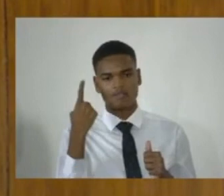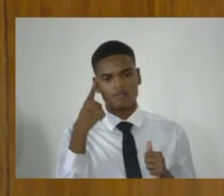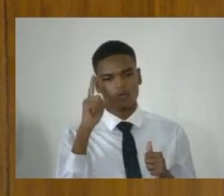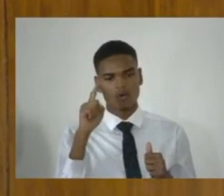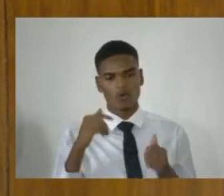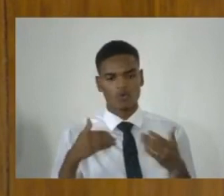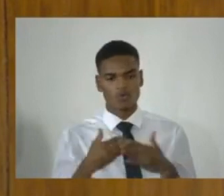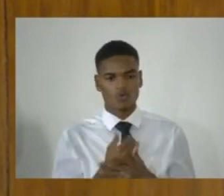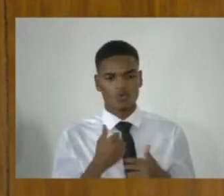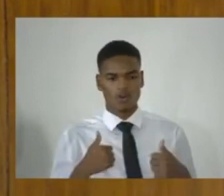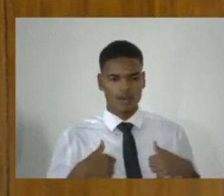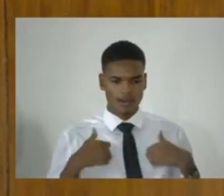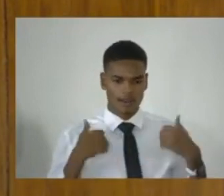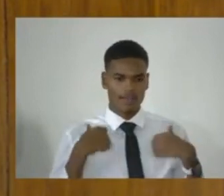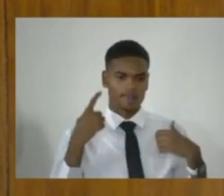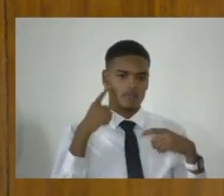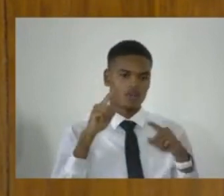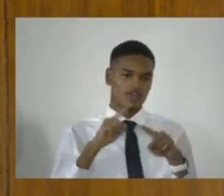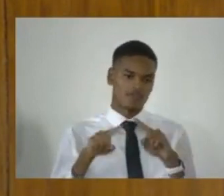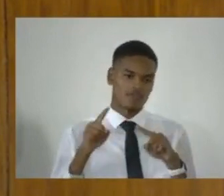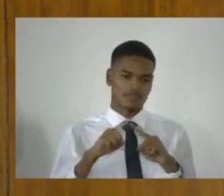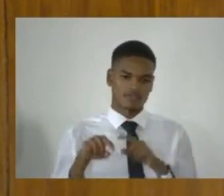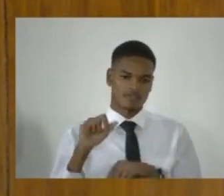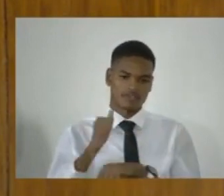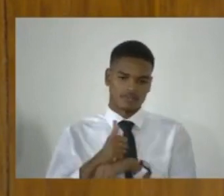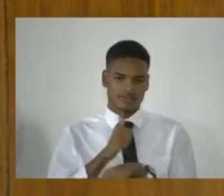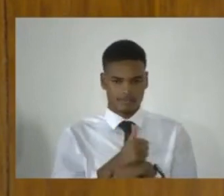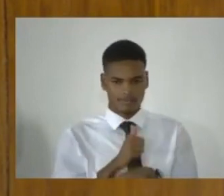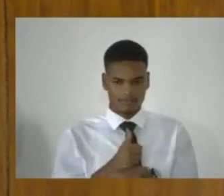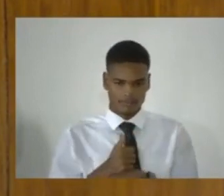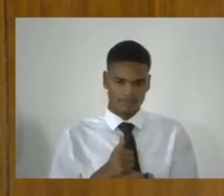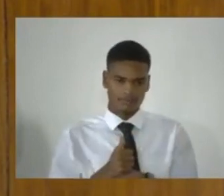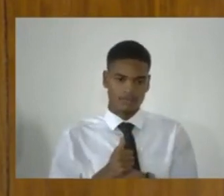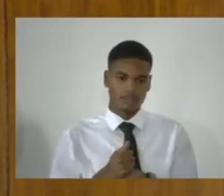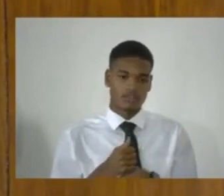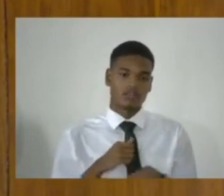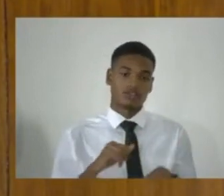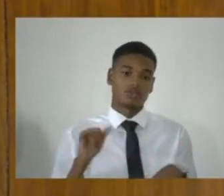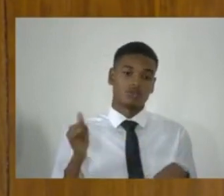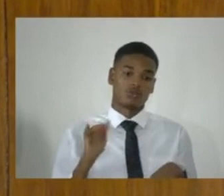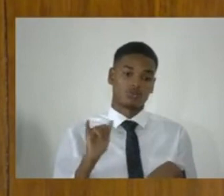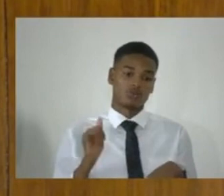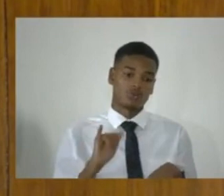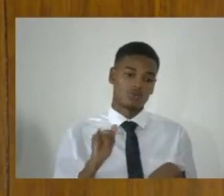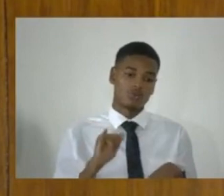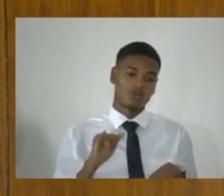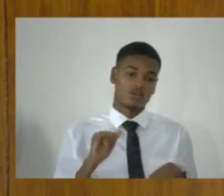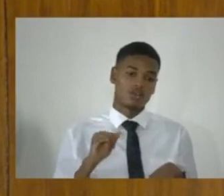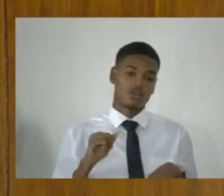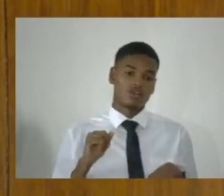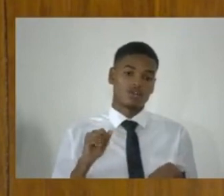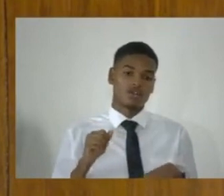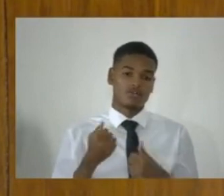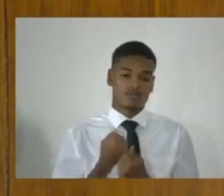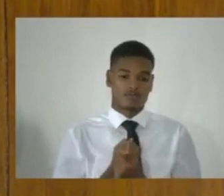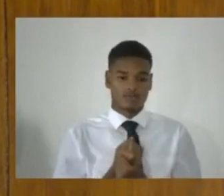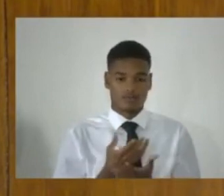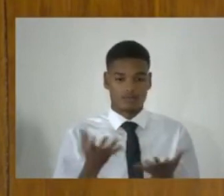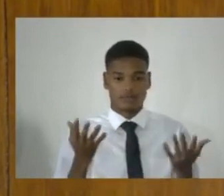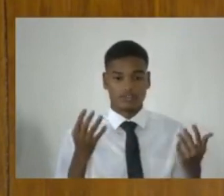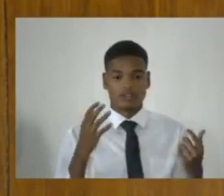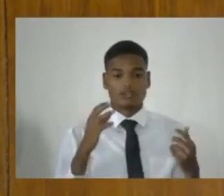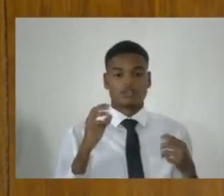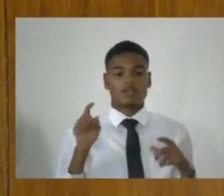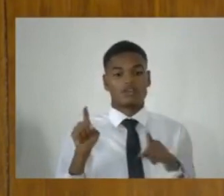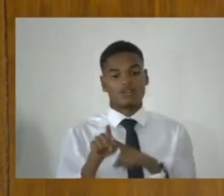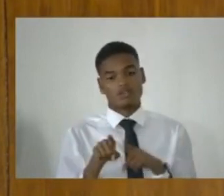provisions, offences that are being created here. And, of course, the provision in clause 5 also speaks